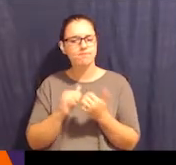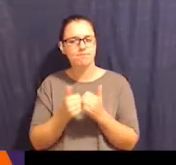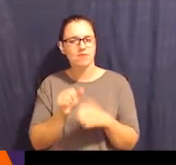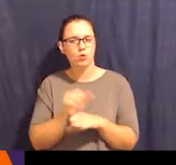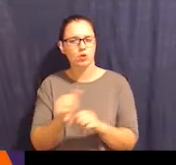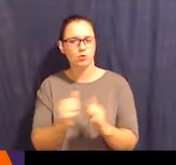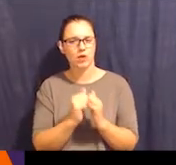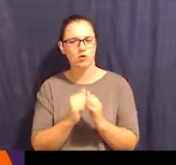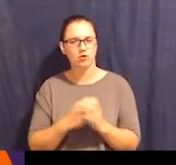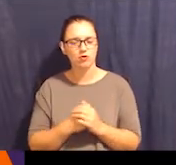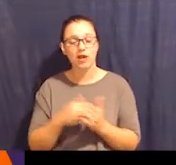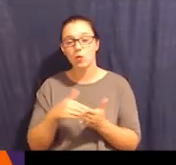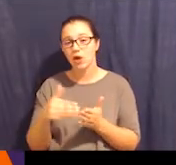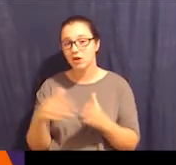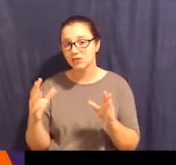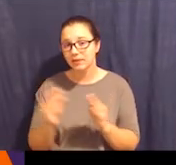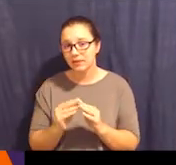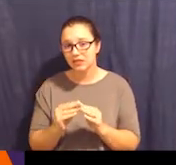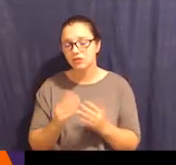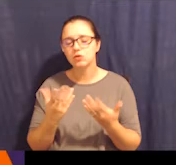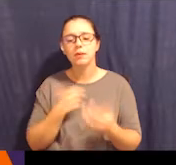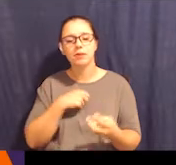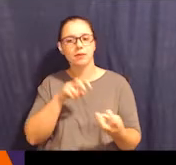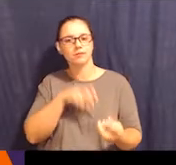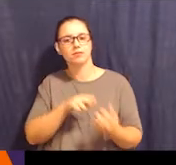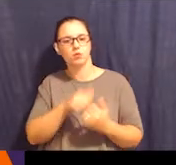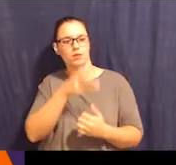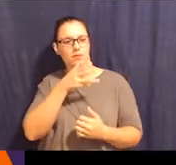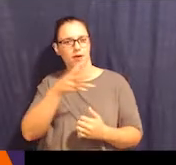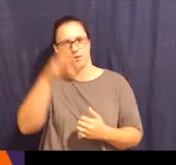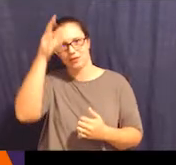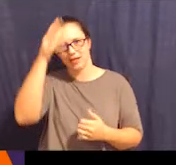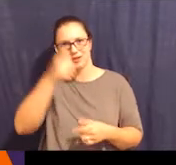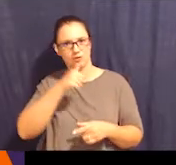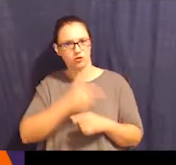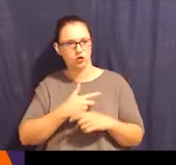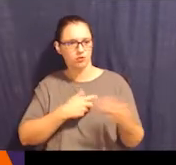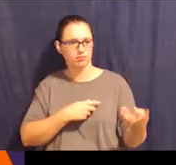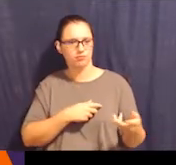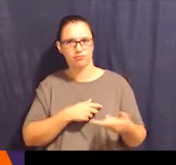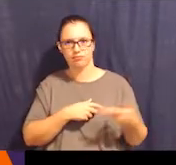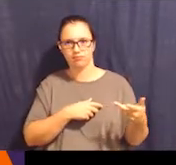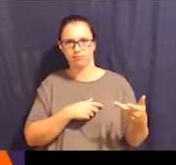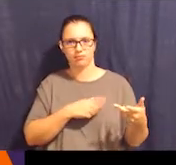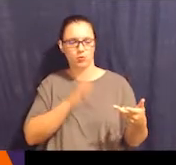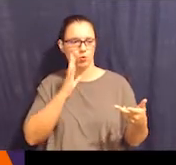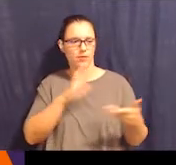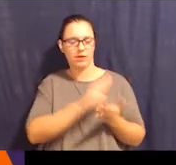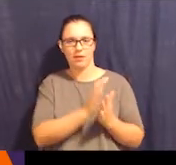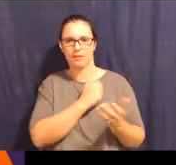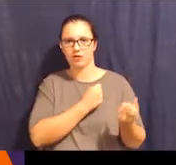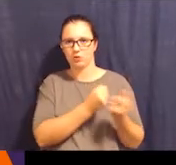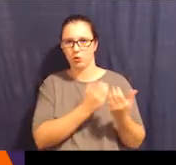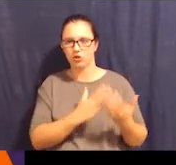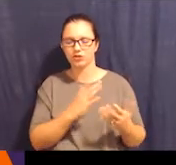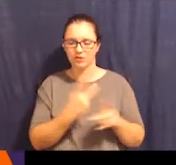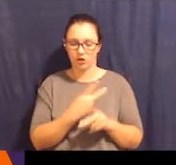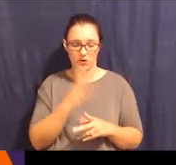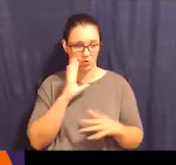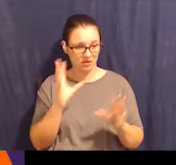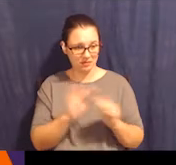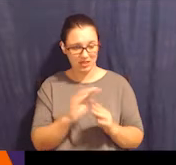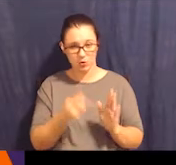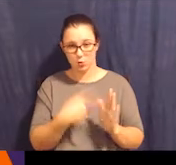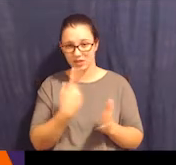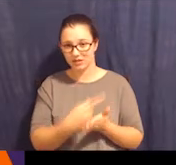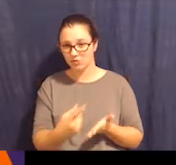my dad, and my sister who are going to be my supporters. And we're going to figure out, are we going to meet once a week to talk about everything? Am I just going to call my supporters